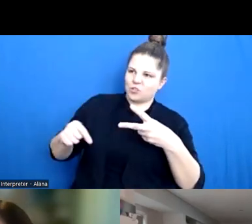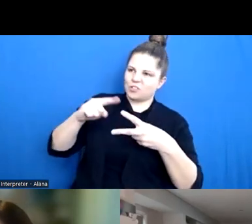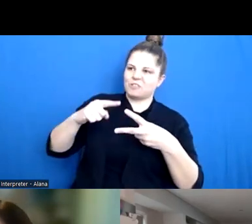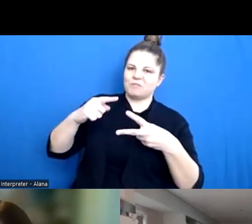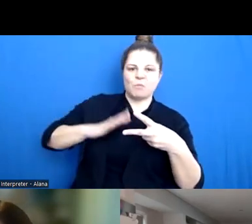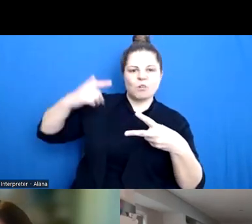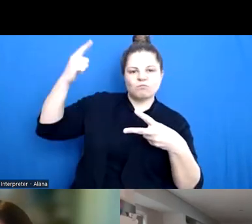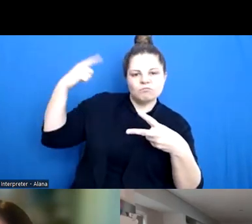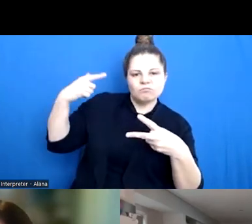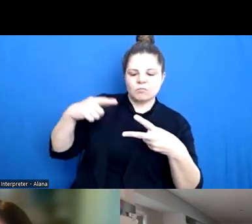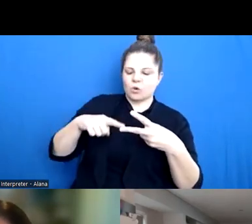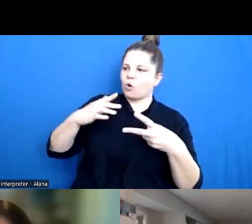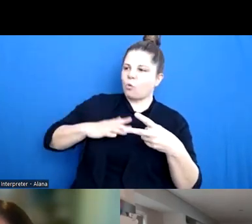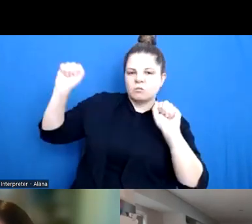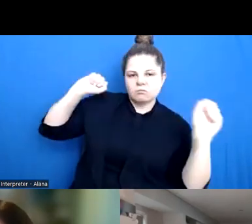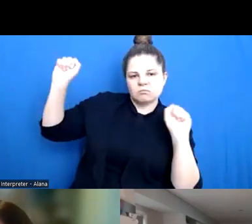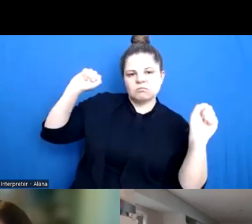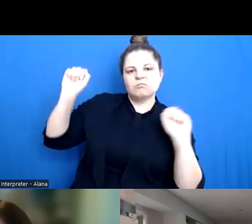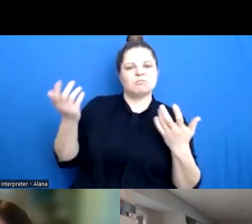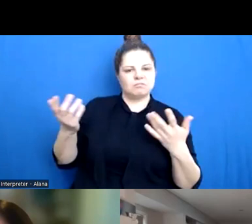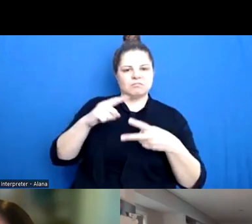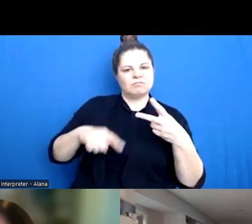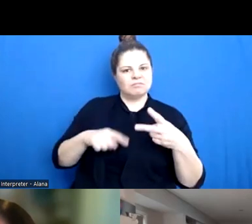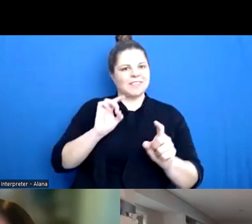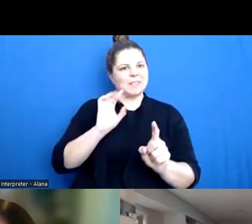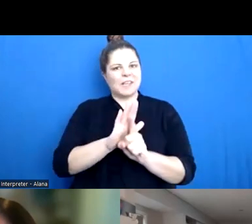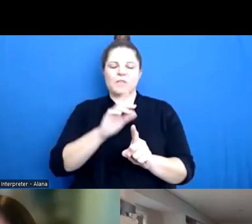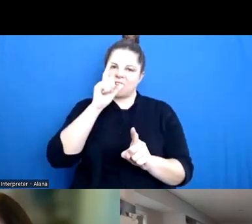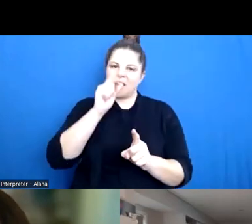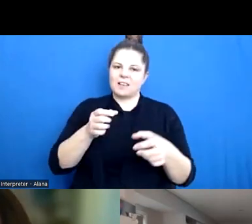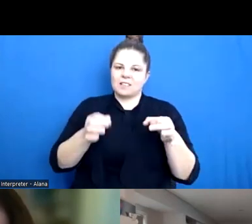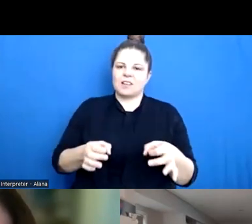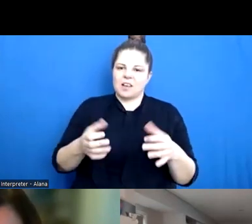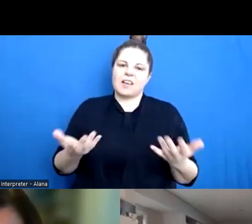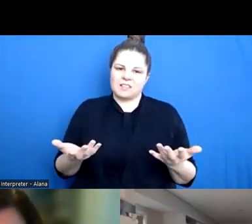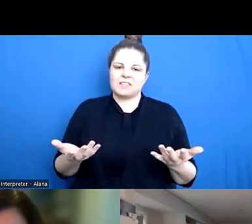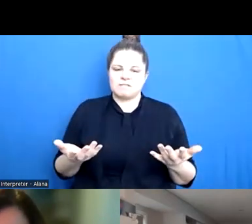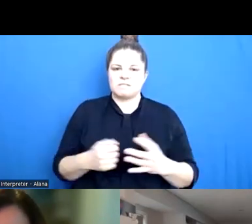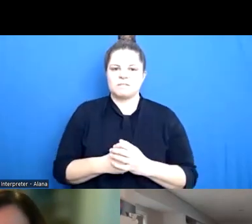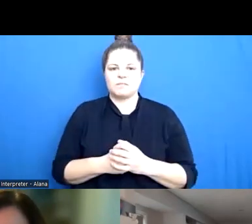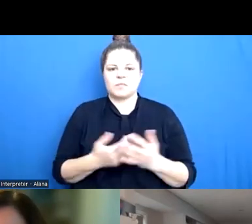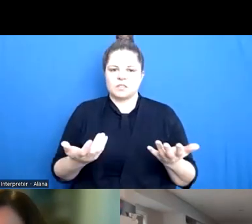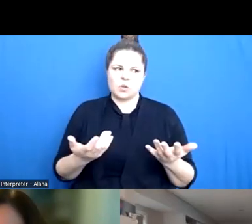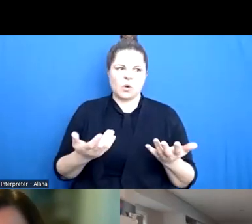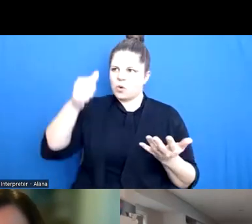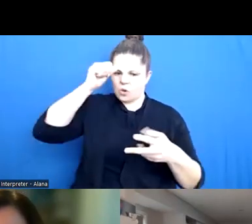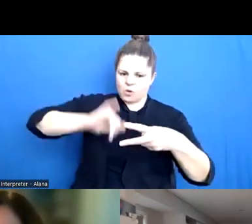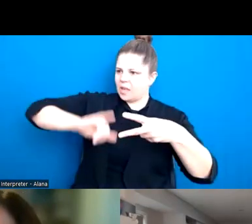becoming confident to make decisions. But whatever option is chosen still gets the job done.